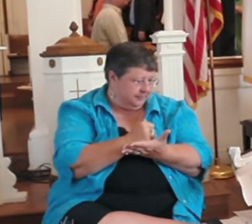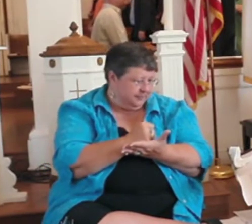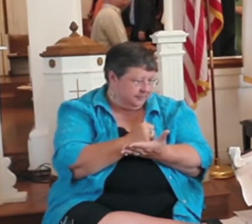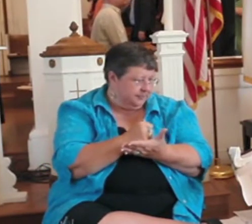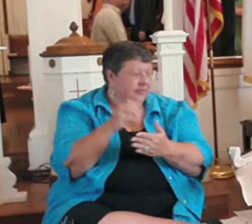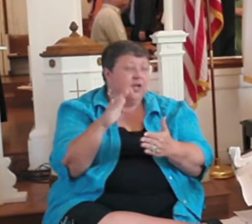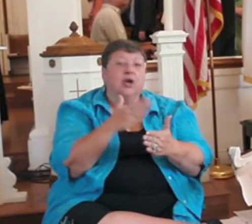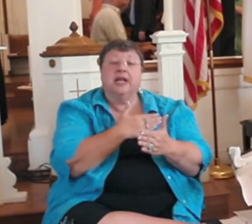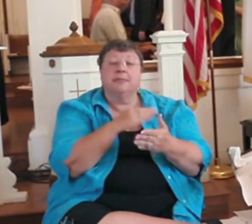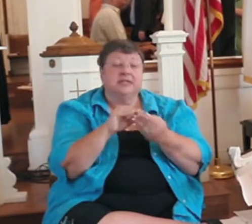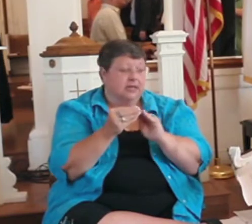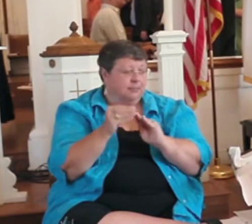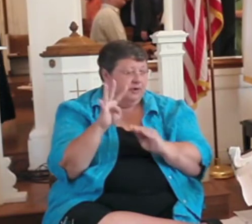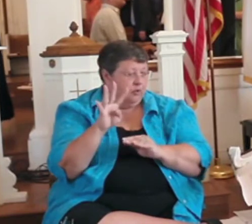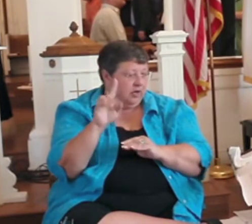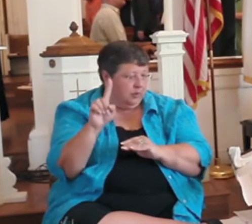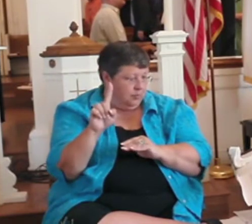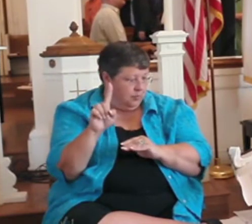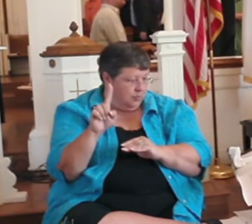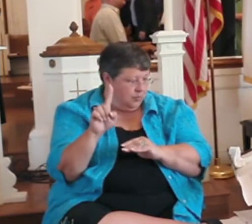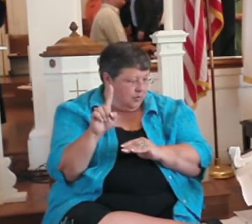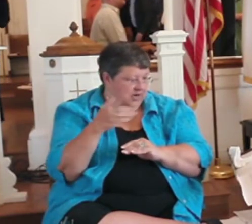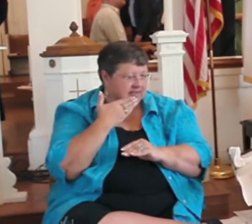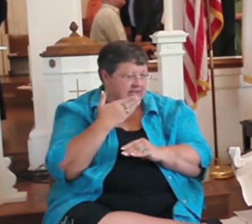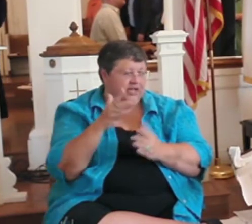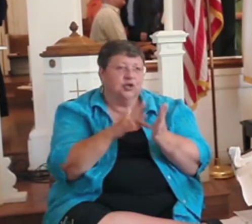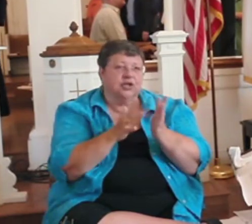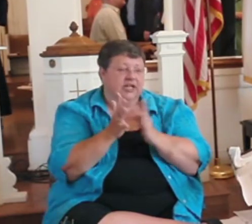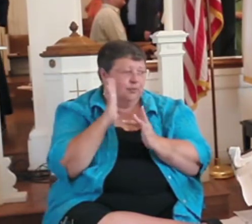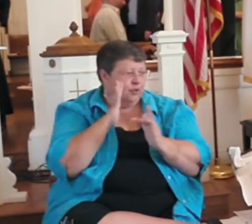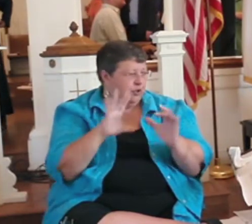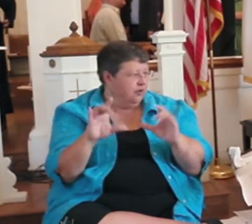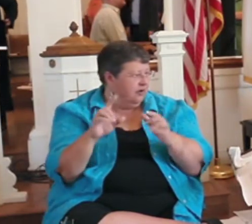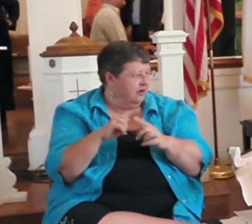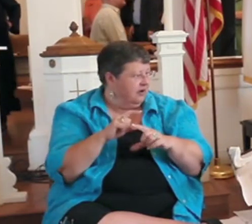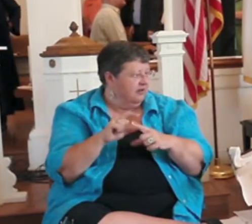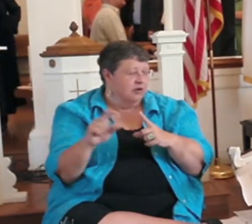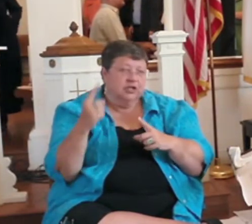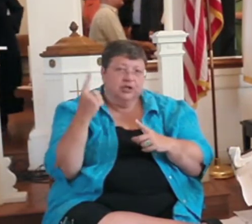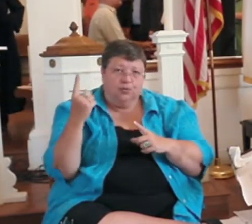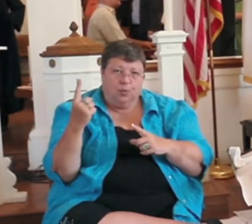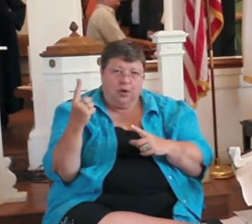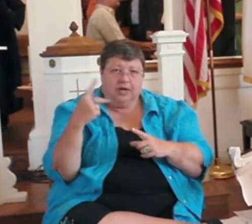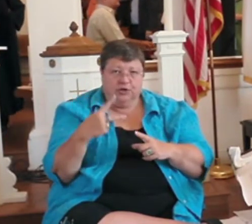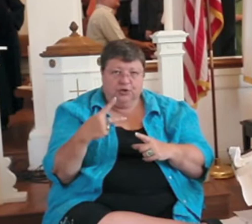Our hymn is number 41. Thank you, Jesus, and we'll sing verses 1, 2, and 1 again.